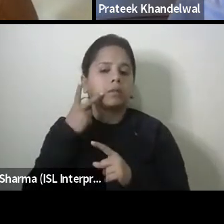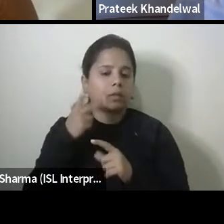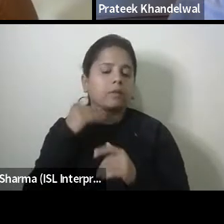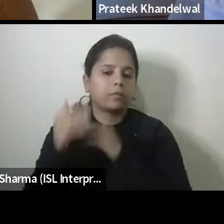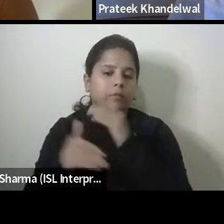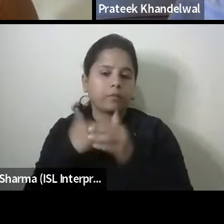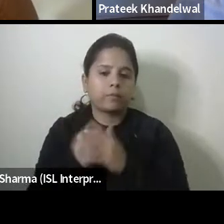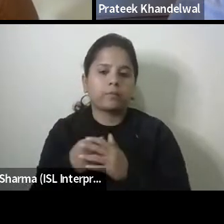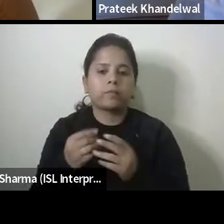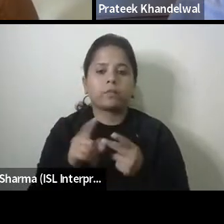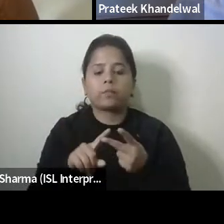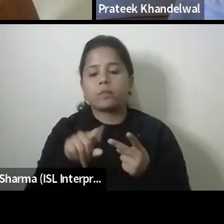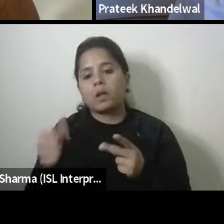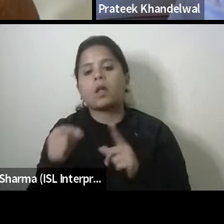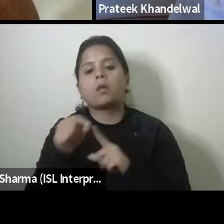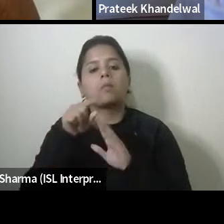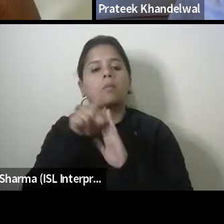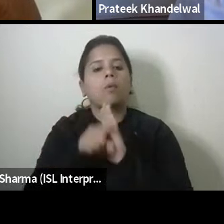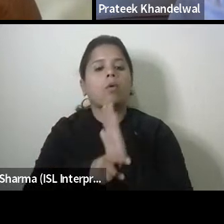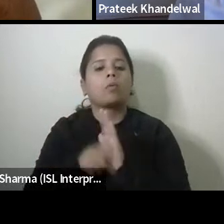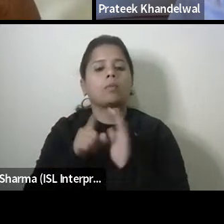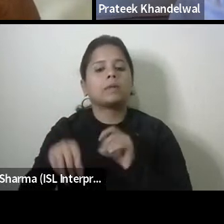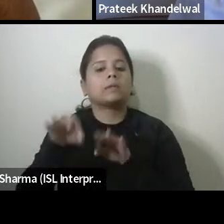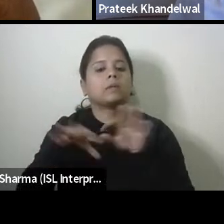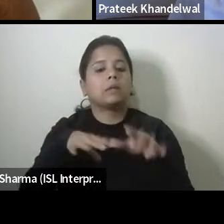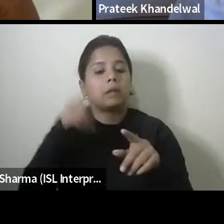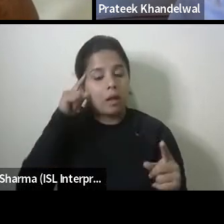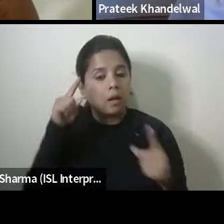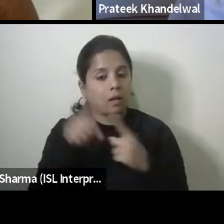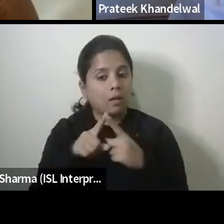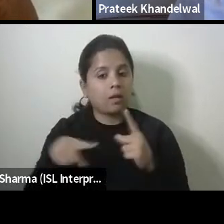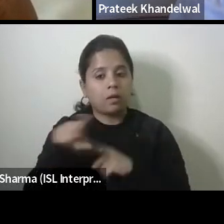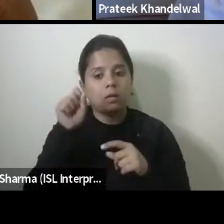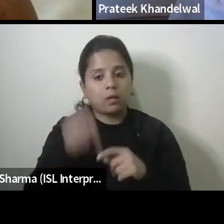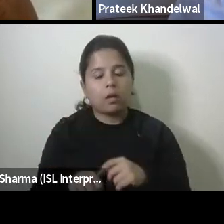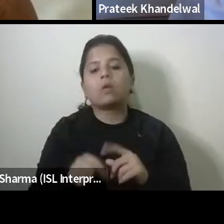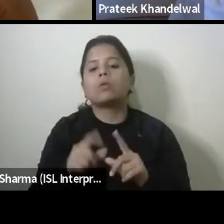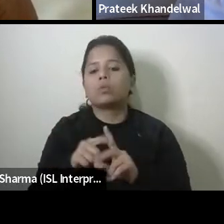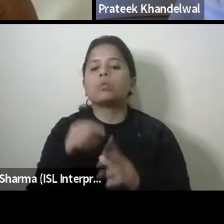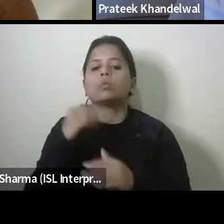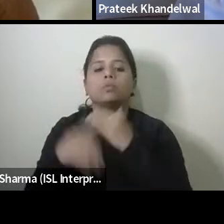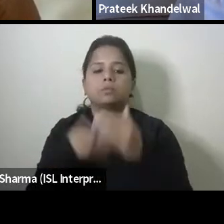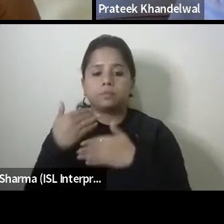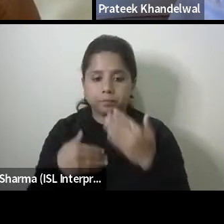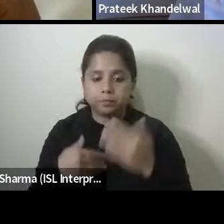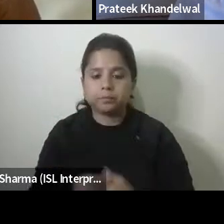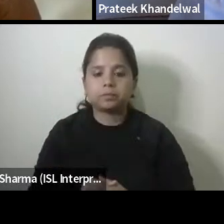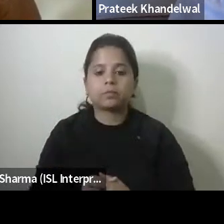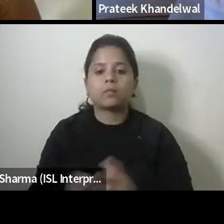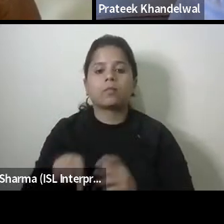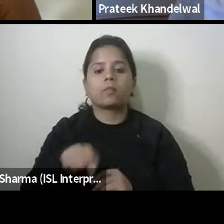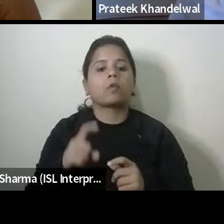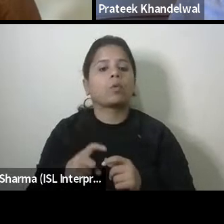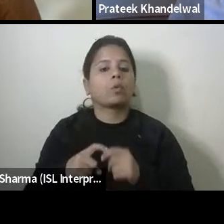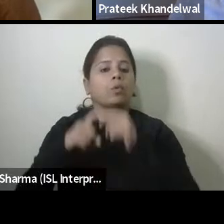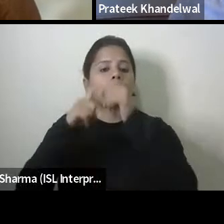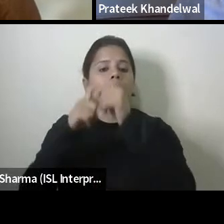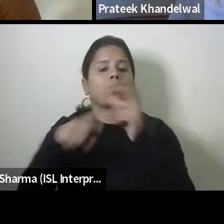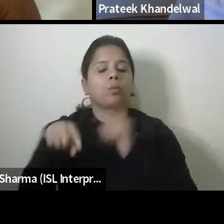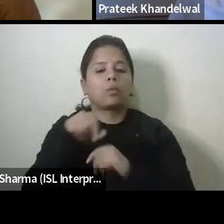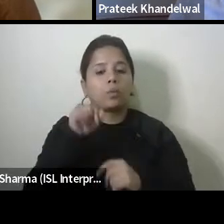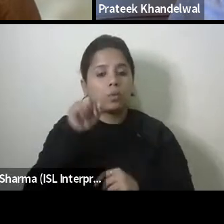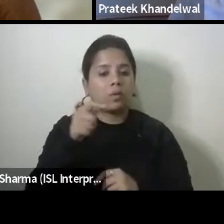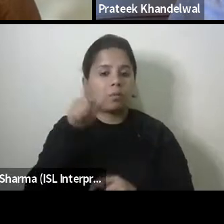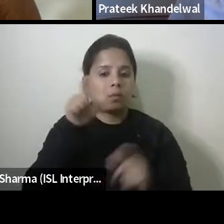down as a policy which the city agrees and then it can take off and then the auditing now when a utipic